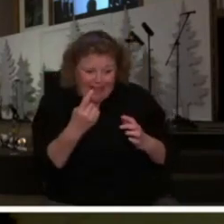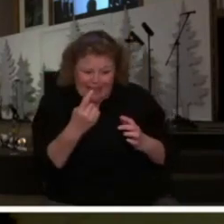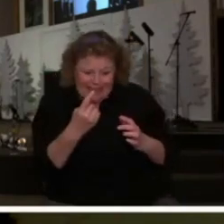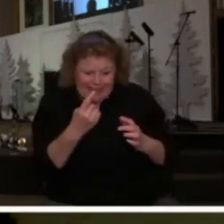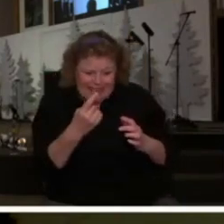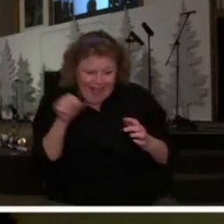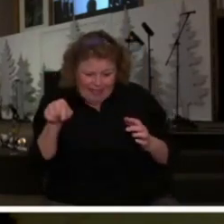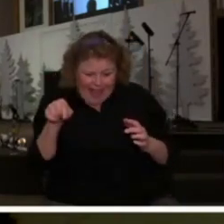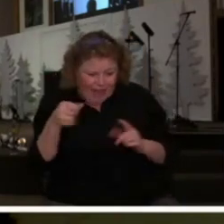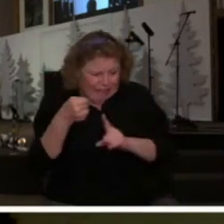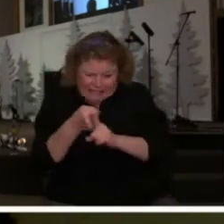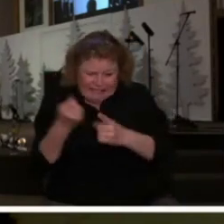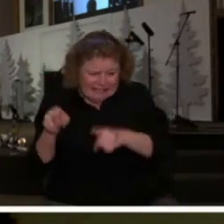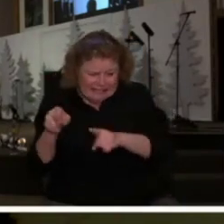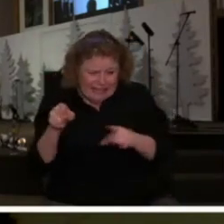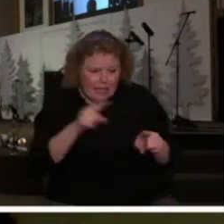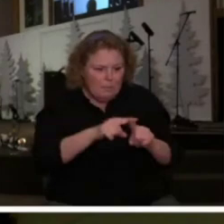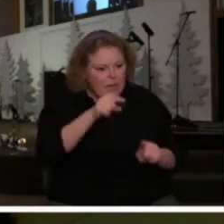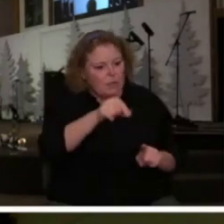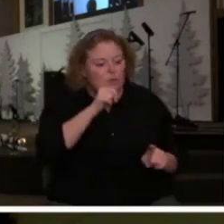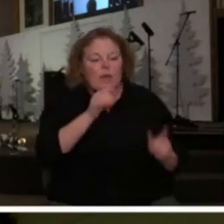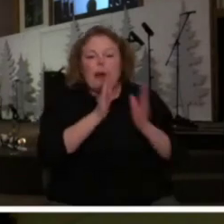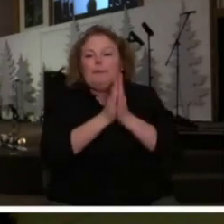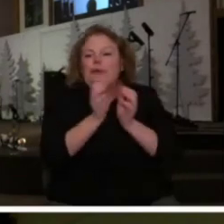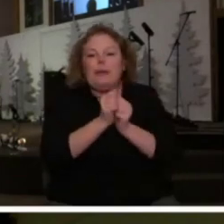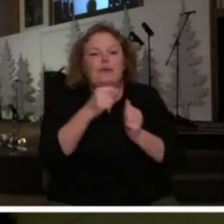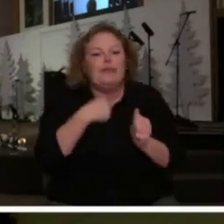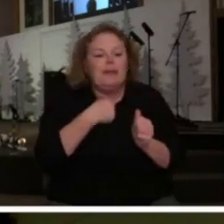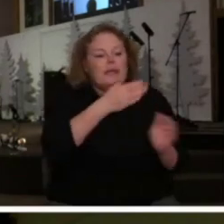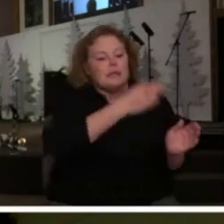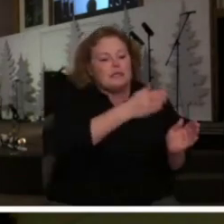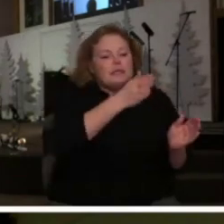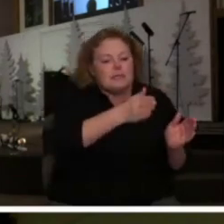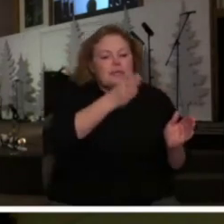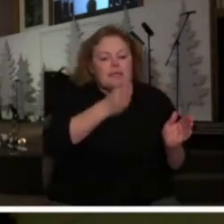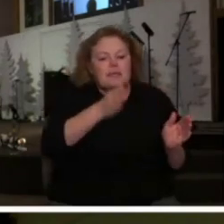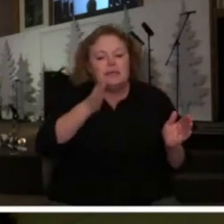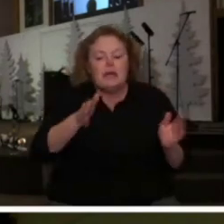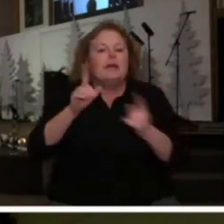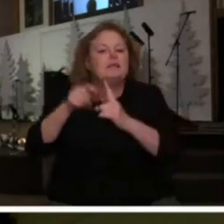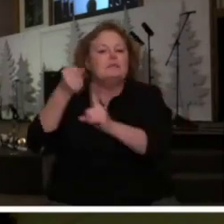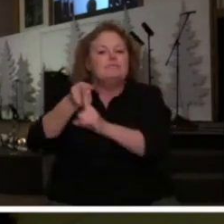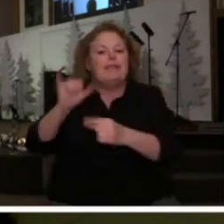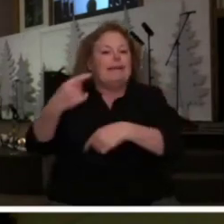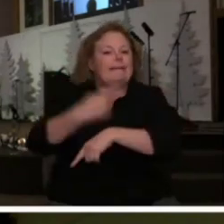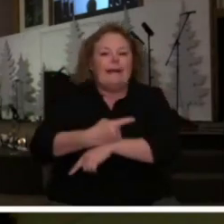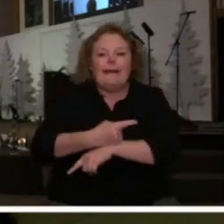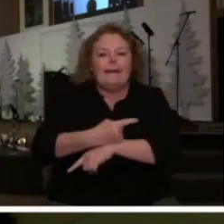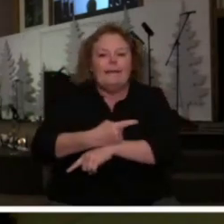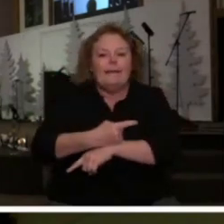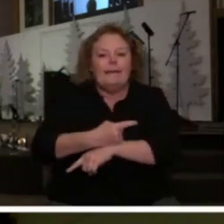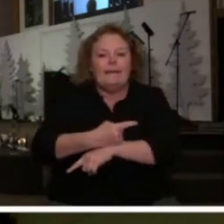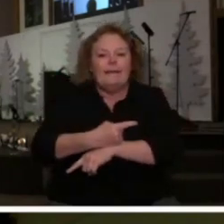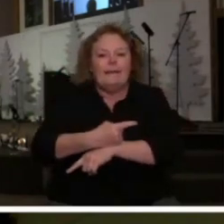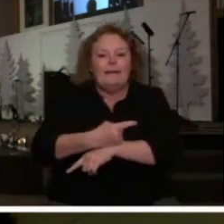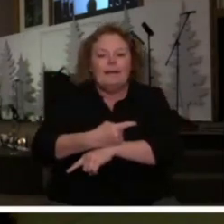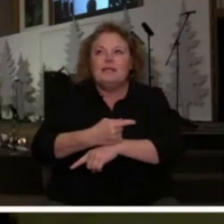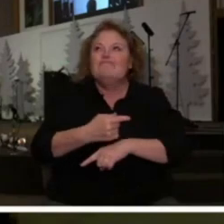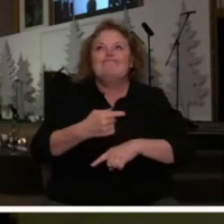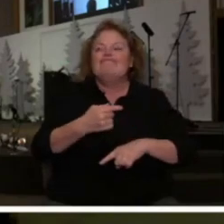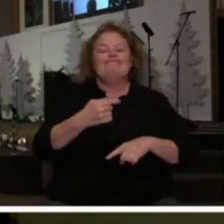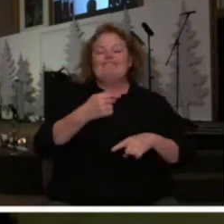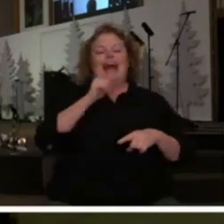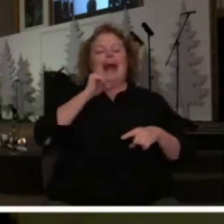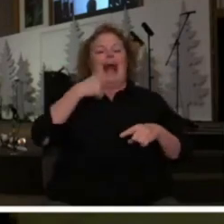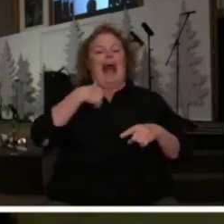I did not participate with Him in preceding that time in prayer that I was not in a